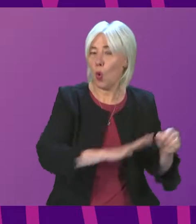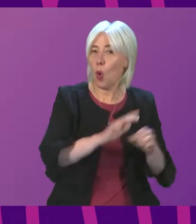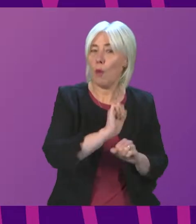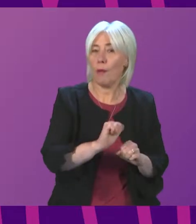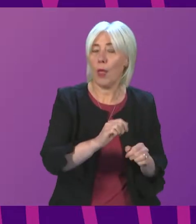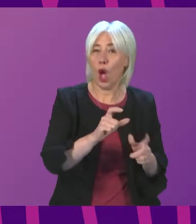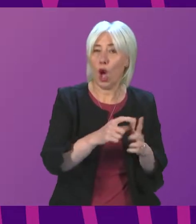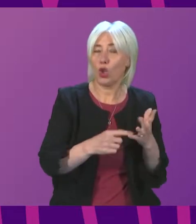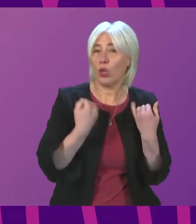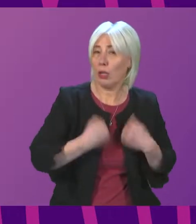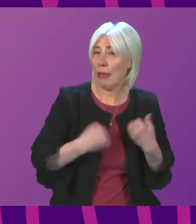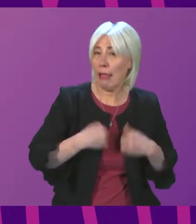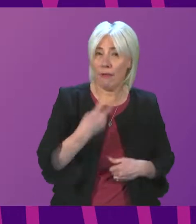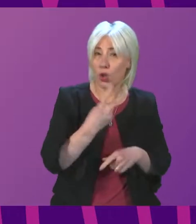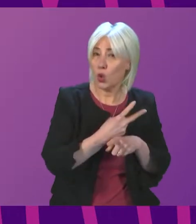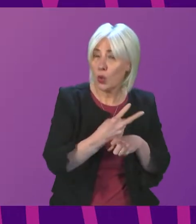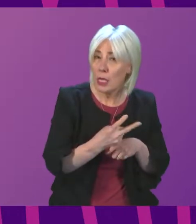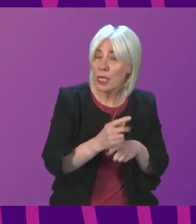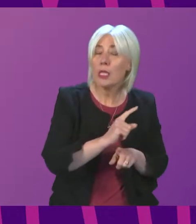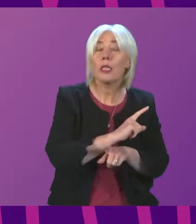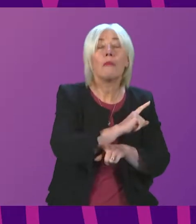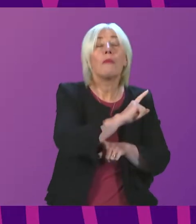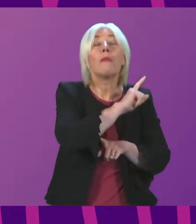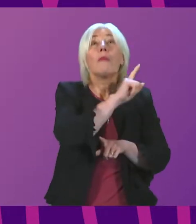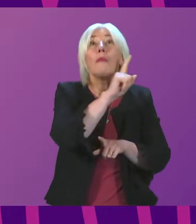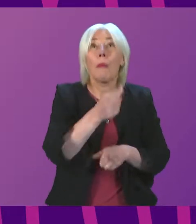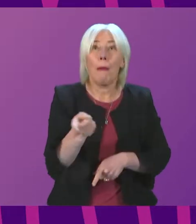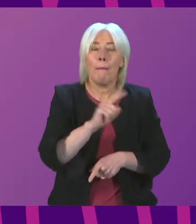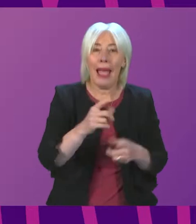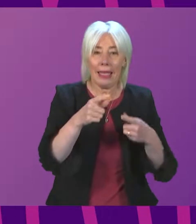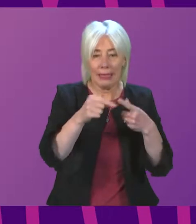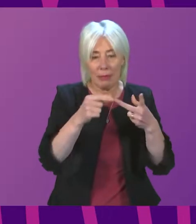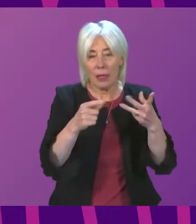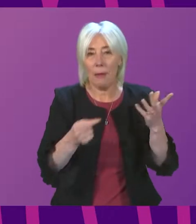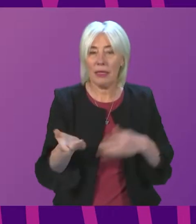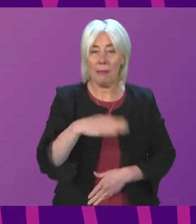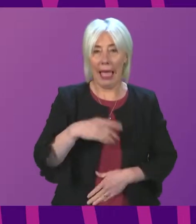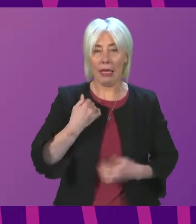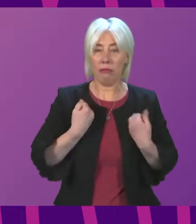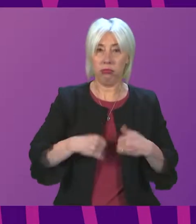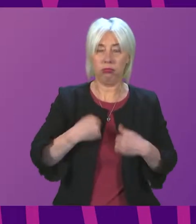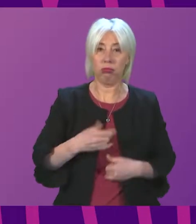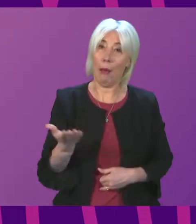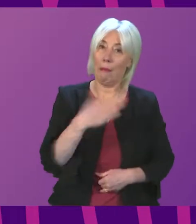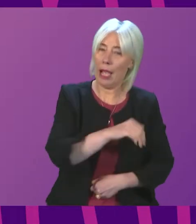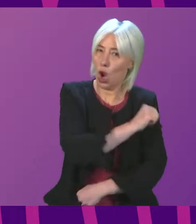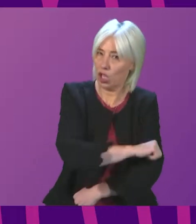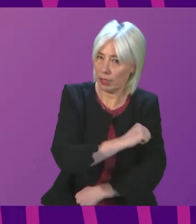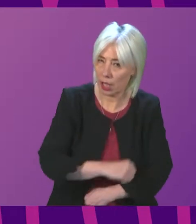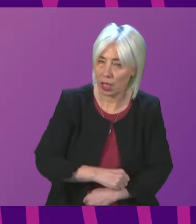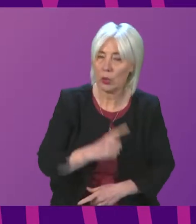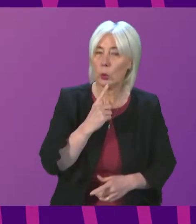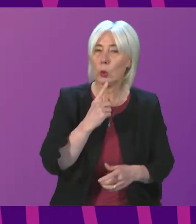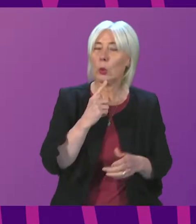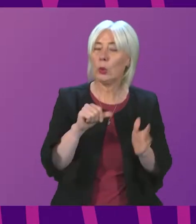desperately unwell for two weeks, but months later the symptoms returned and she ended up in hospital. Given the unfortunate side